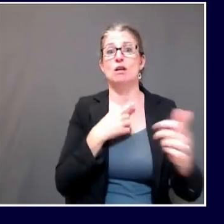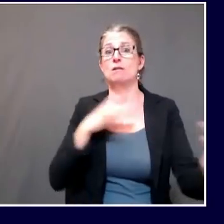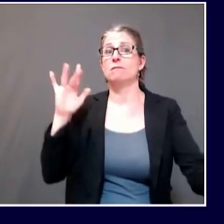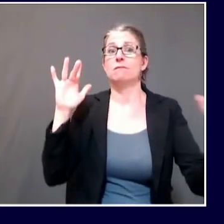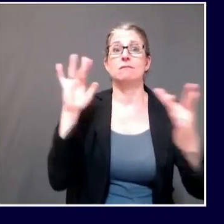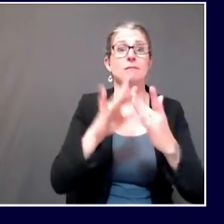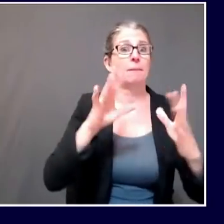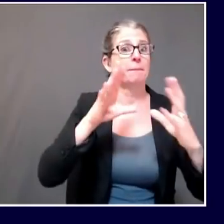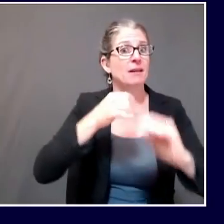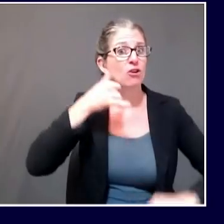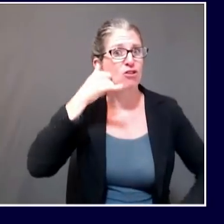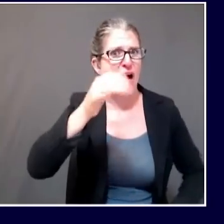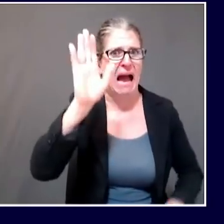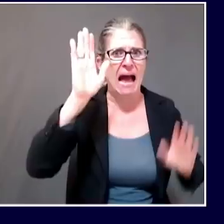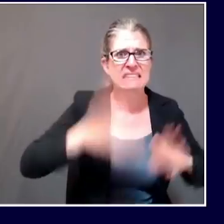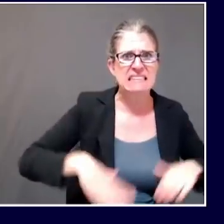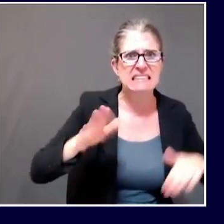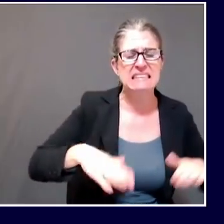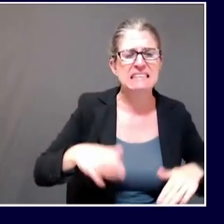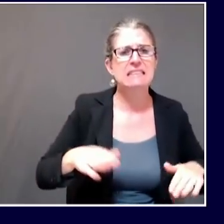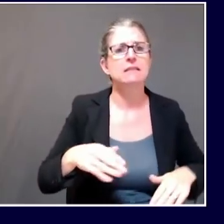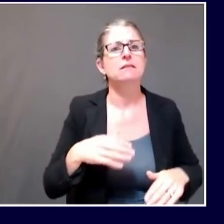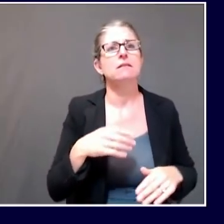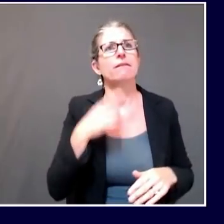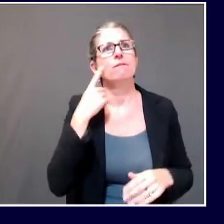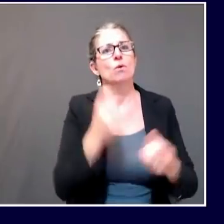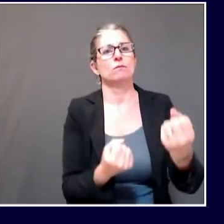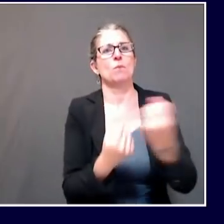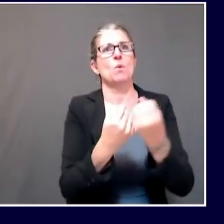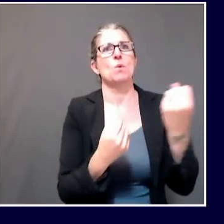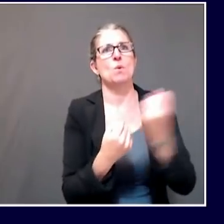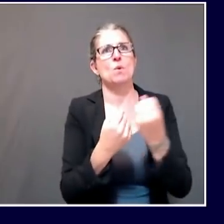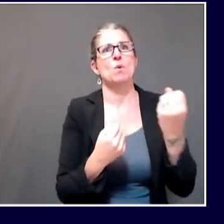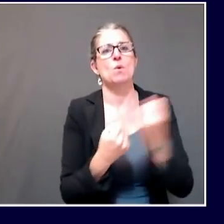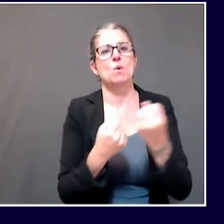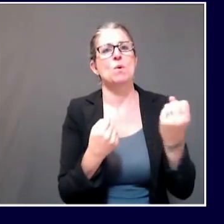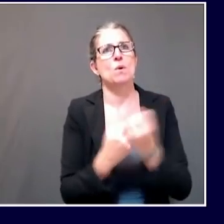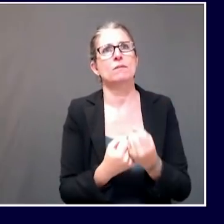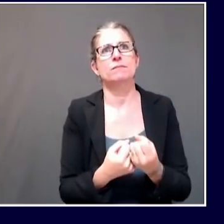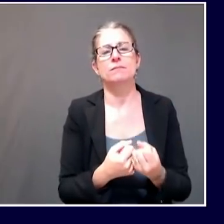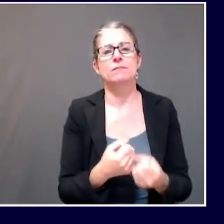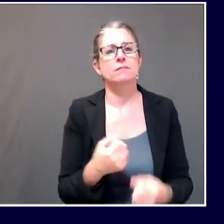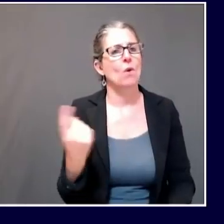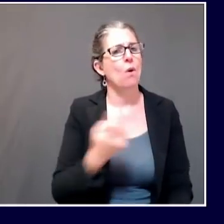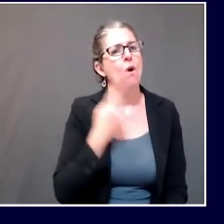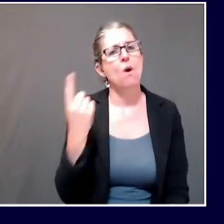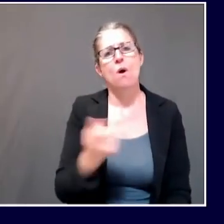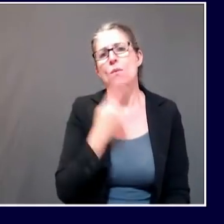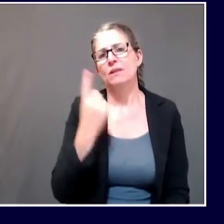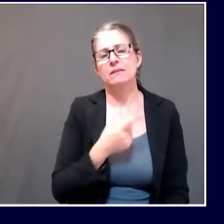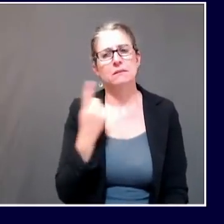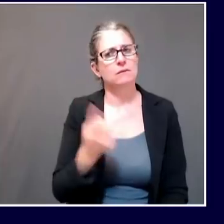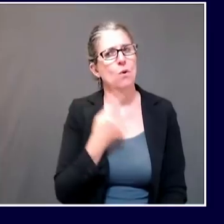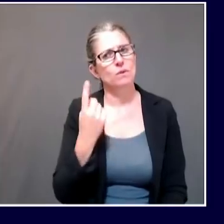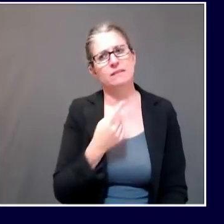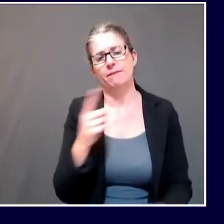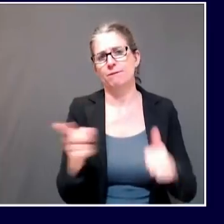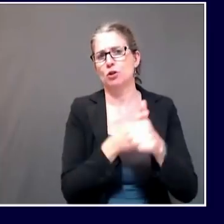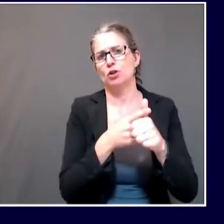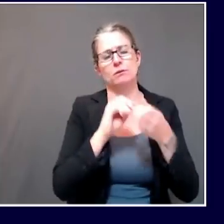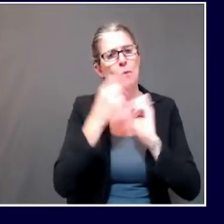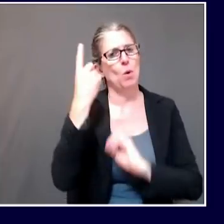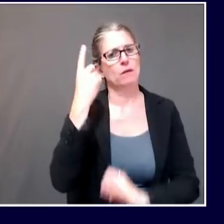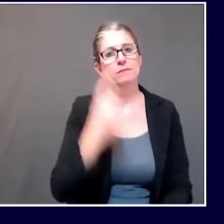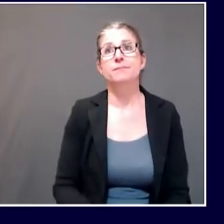before we get on a call, is what resources do you need and when and how can we get them to you? Great. And I just have another